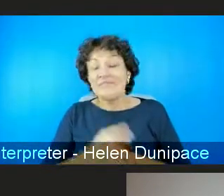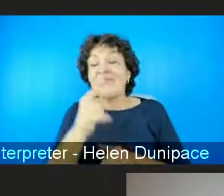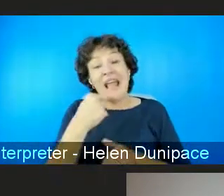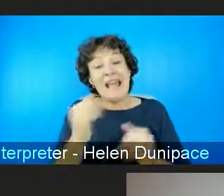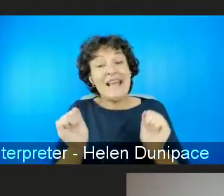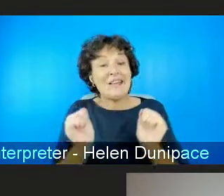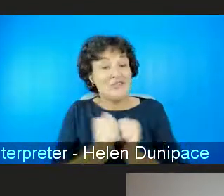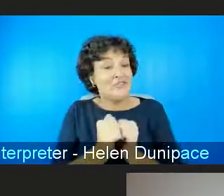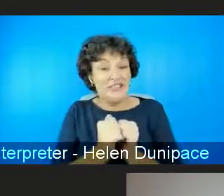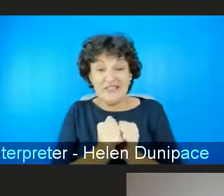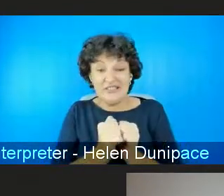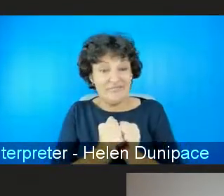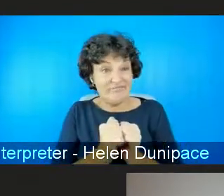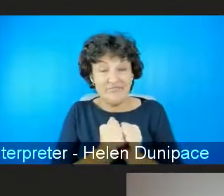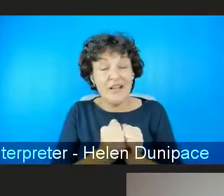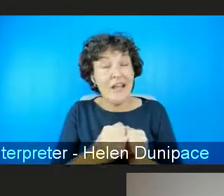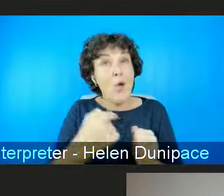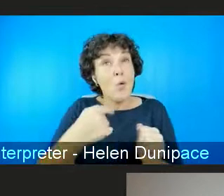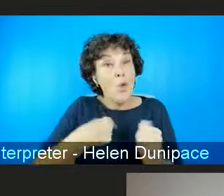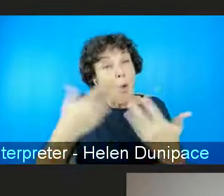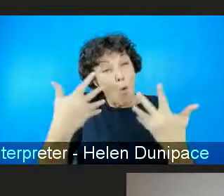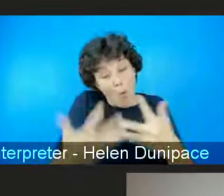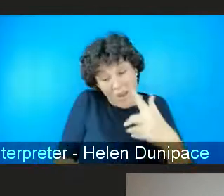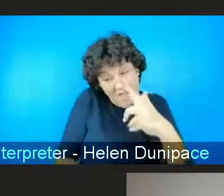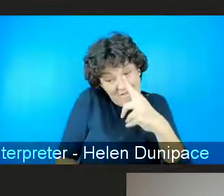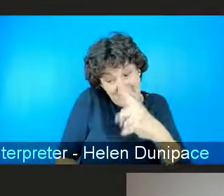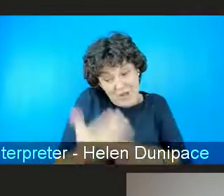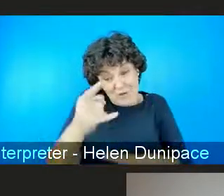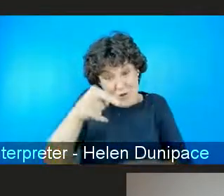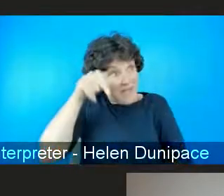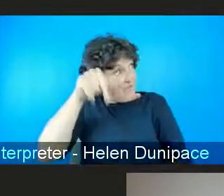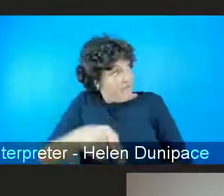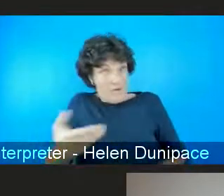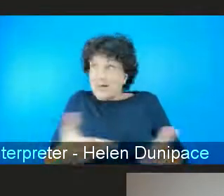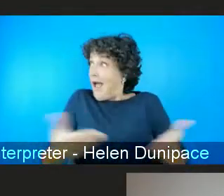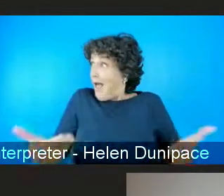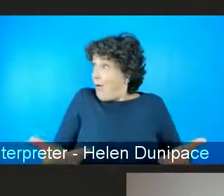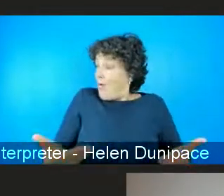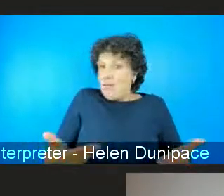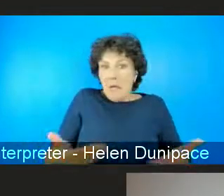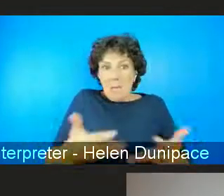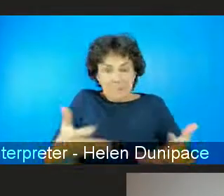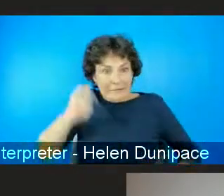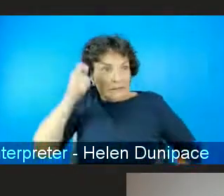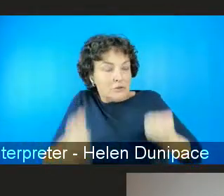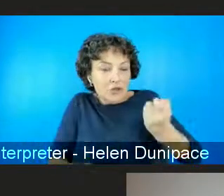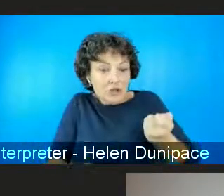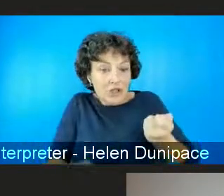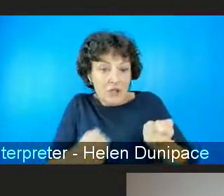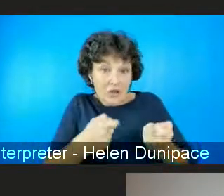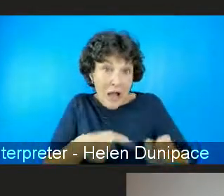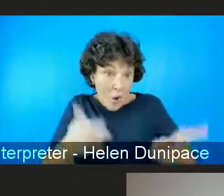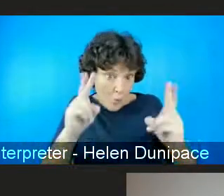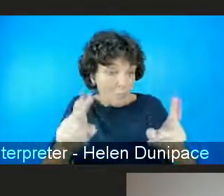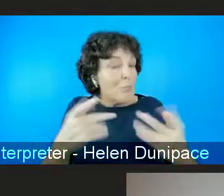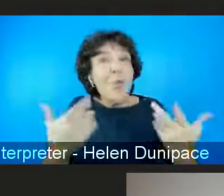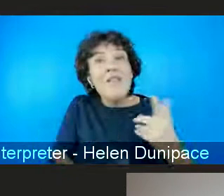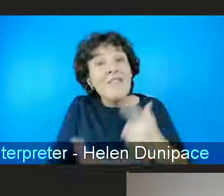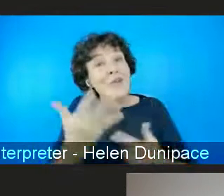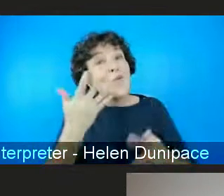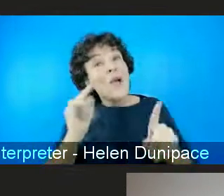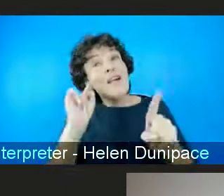it'll only be in retrospect we know if this was a turning point. I would like to say, I hope so, but I, that might be the triumph of